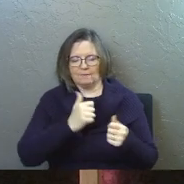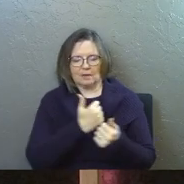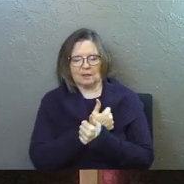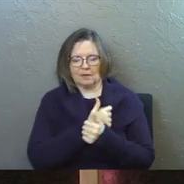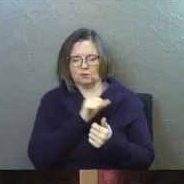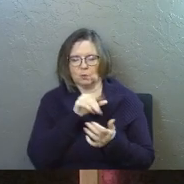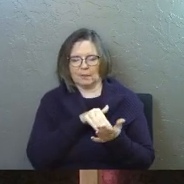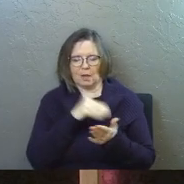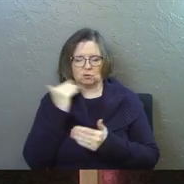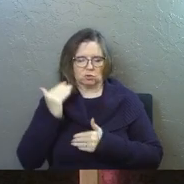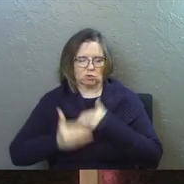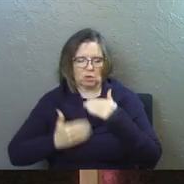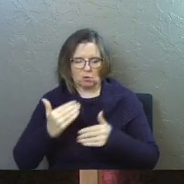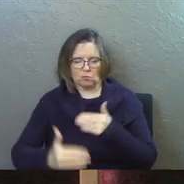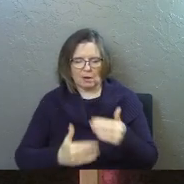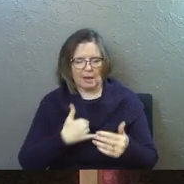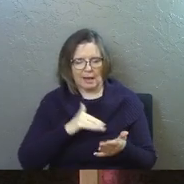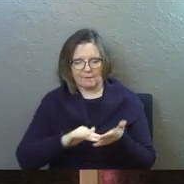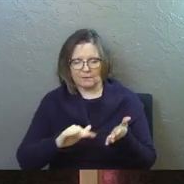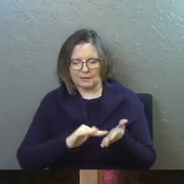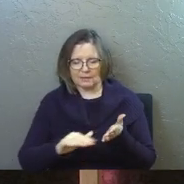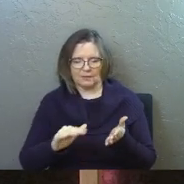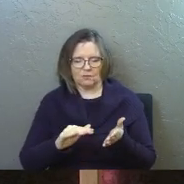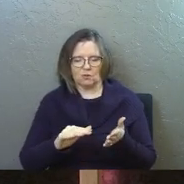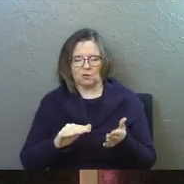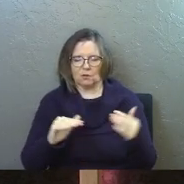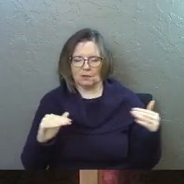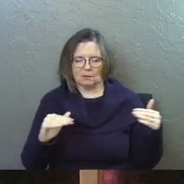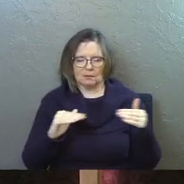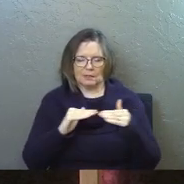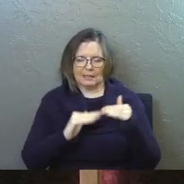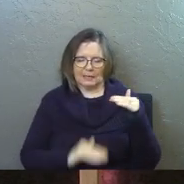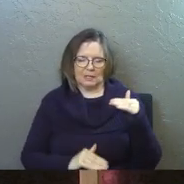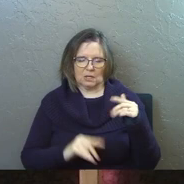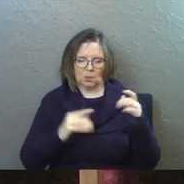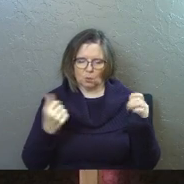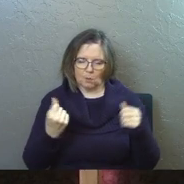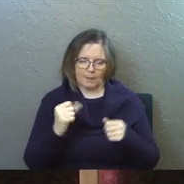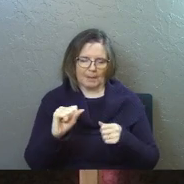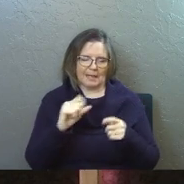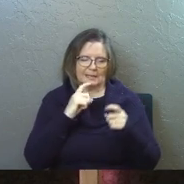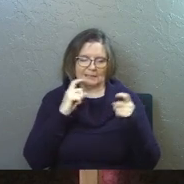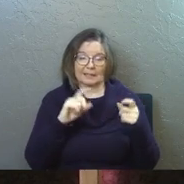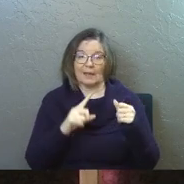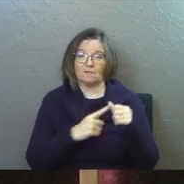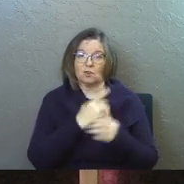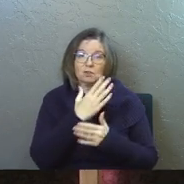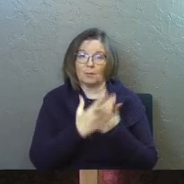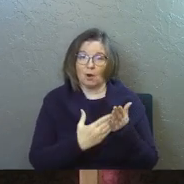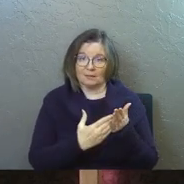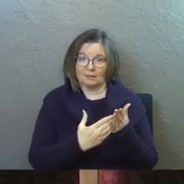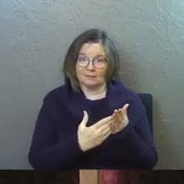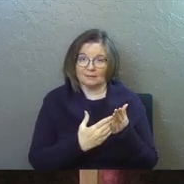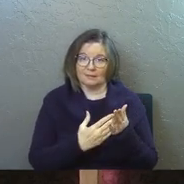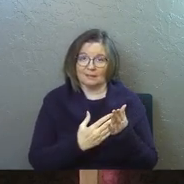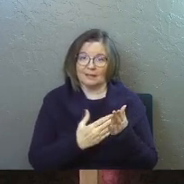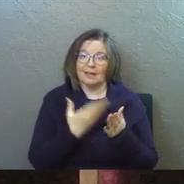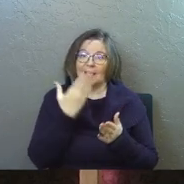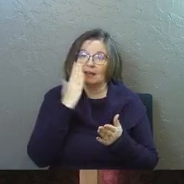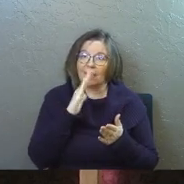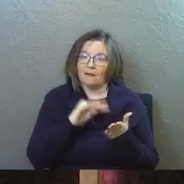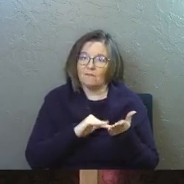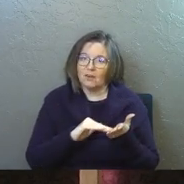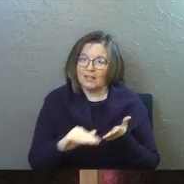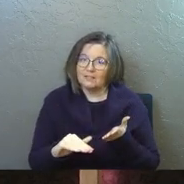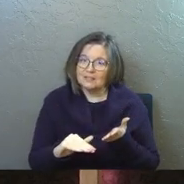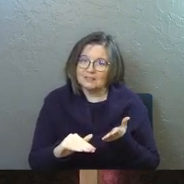love to a thousand generations. I forgive iniquity, rebellion, and sin. That's the first part of the riddle. God forgives.